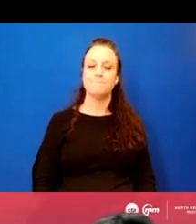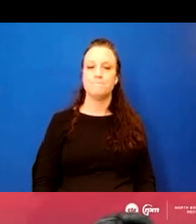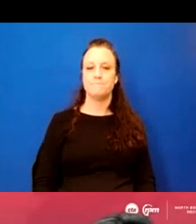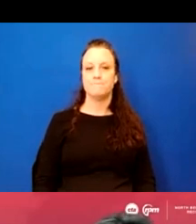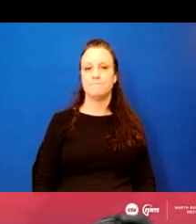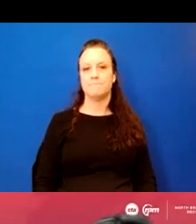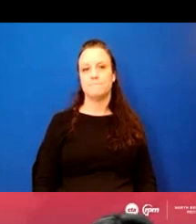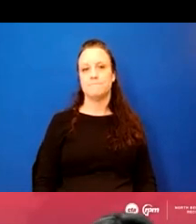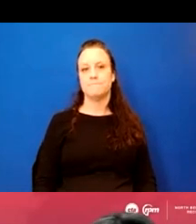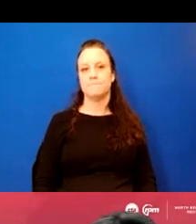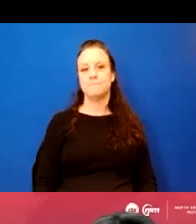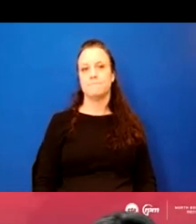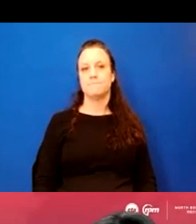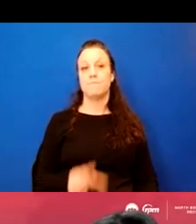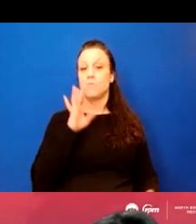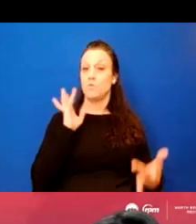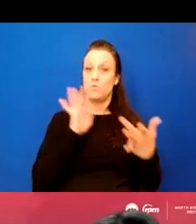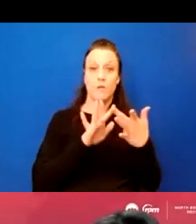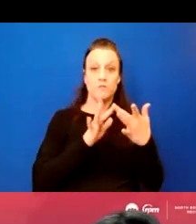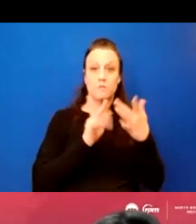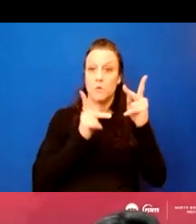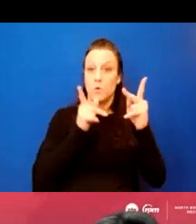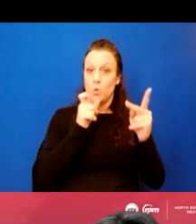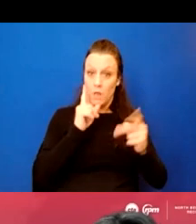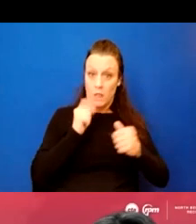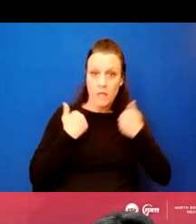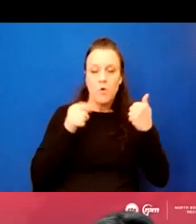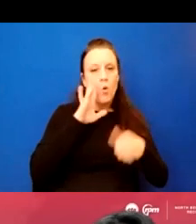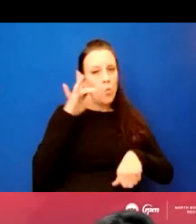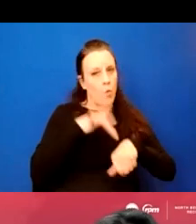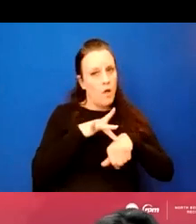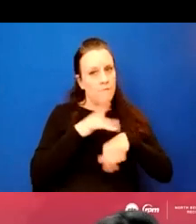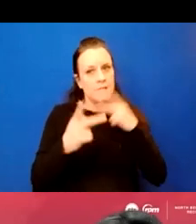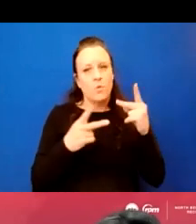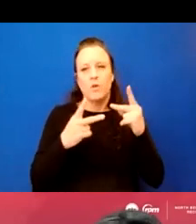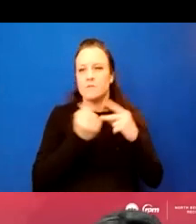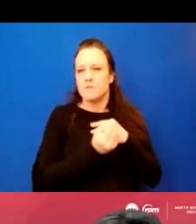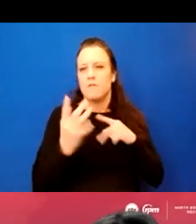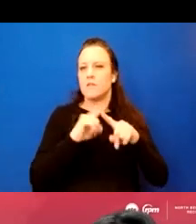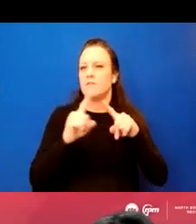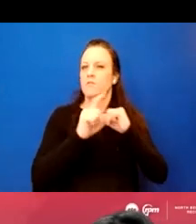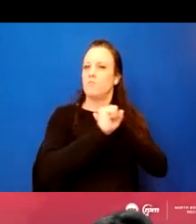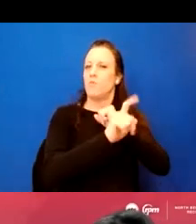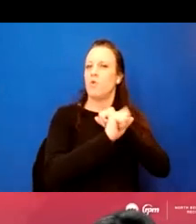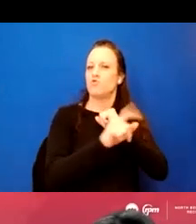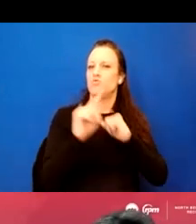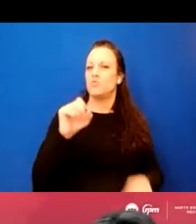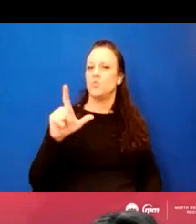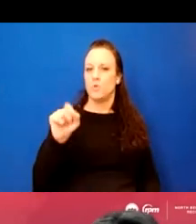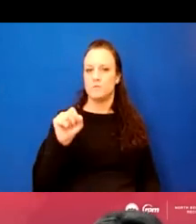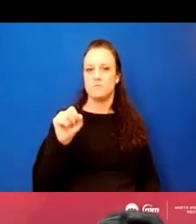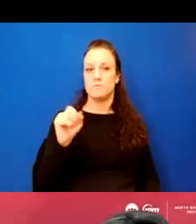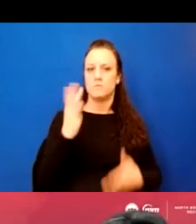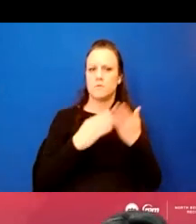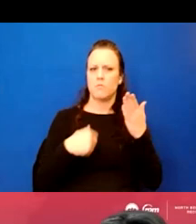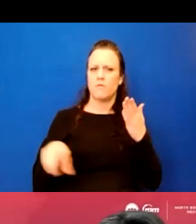So to reach people who live or will visit Lakeview East, we're using a number of promotional tools. Some